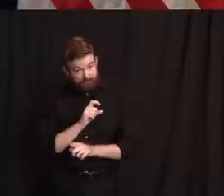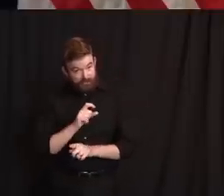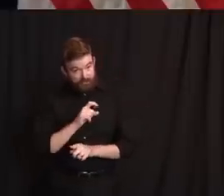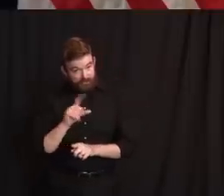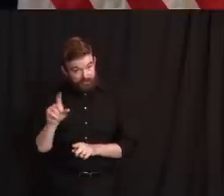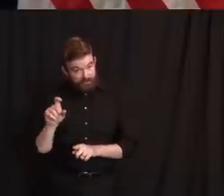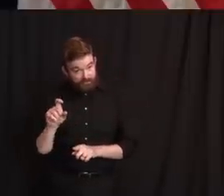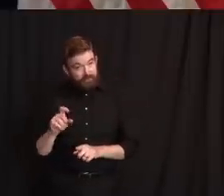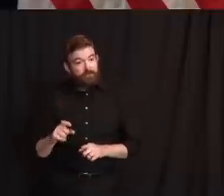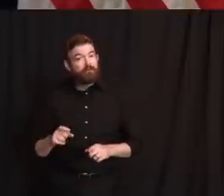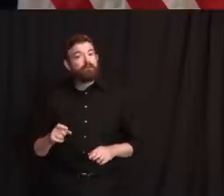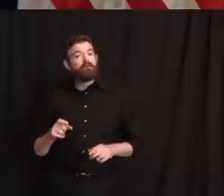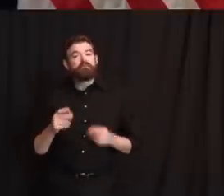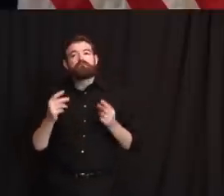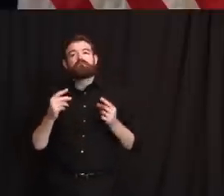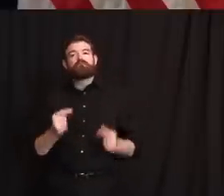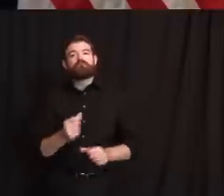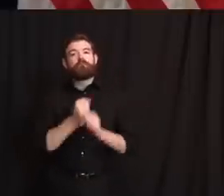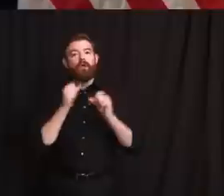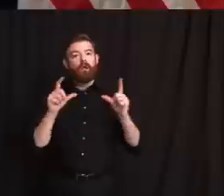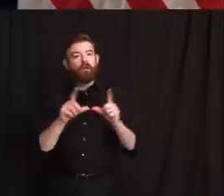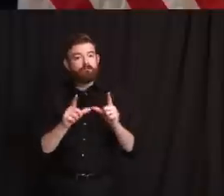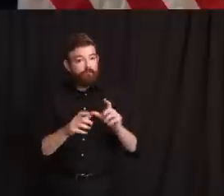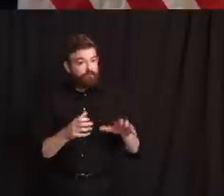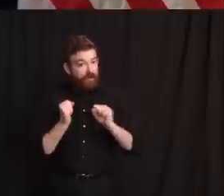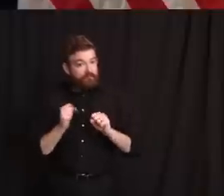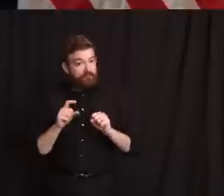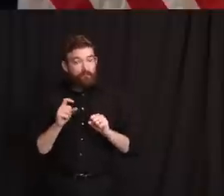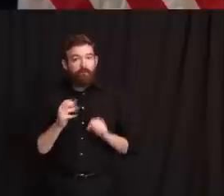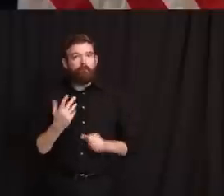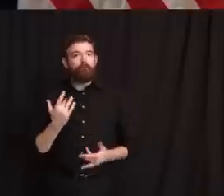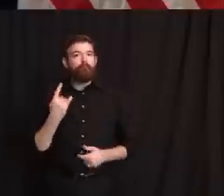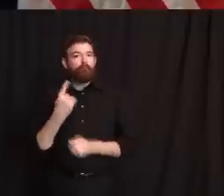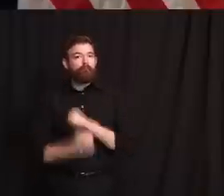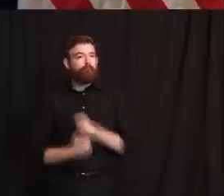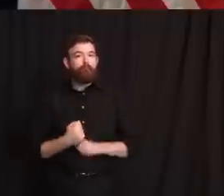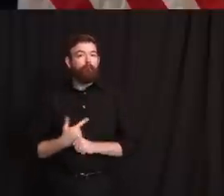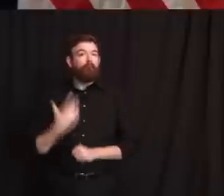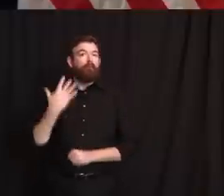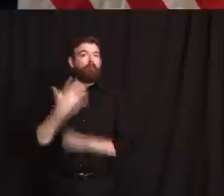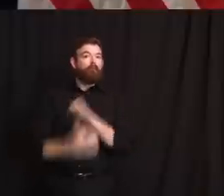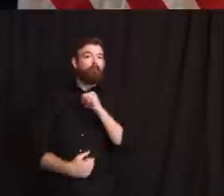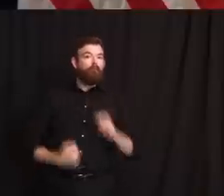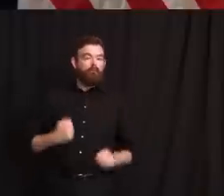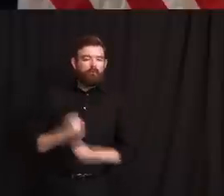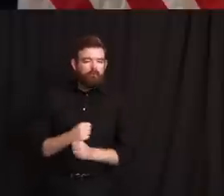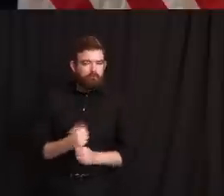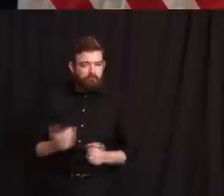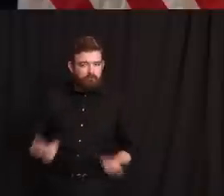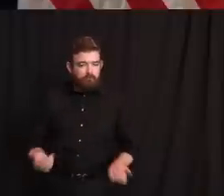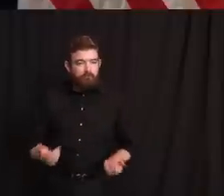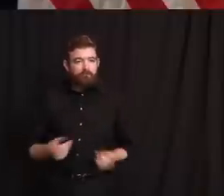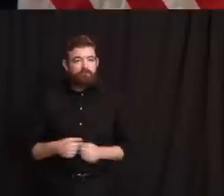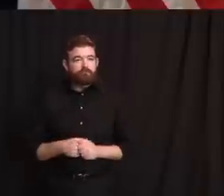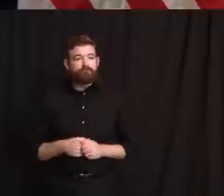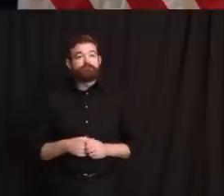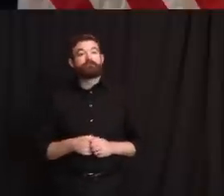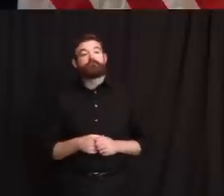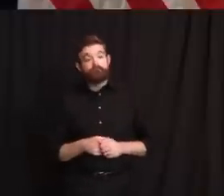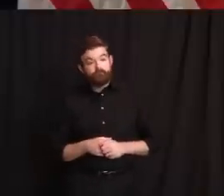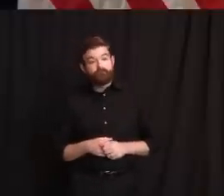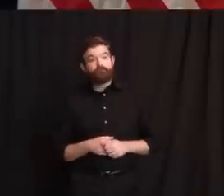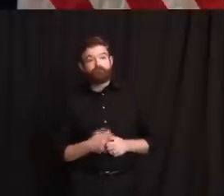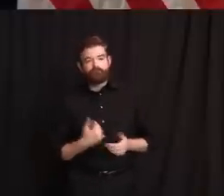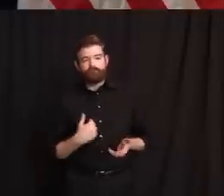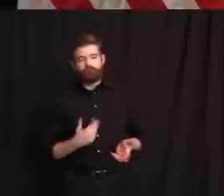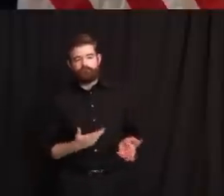happen, say within a year or five years? How much more needs to be sorted out? For obvious reasons, I'm going to turn to the guy